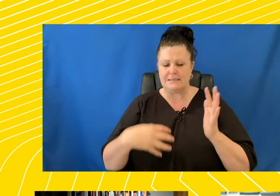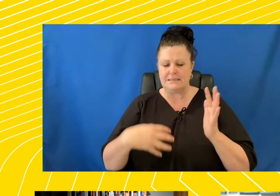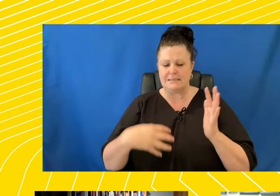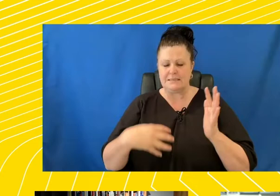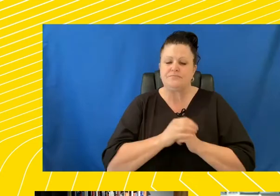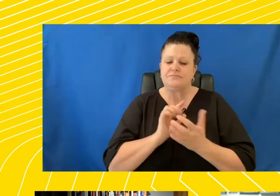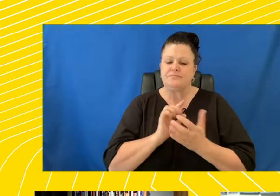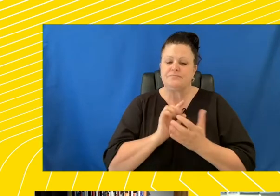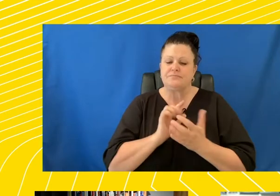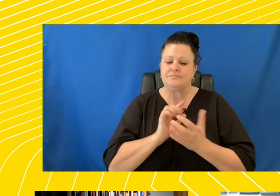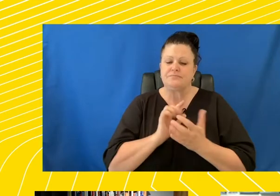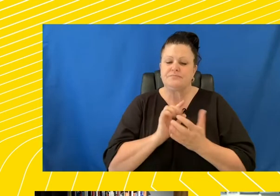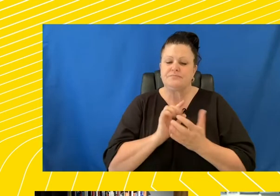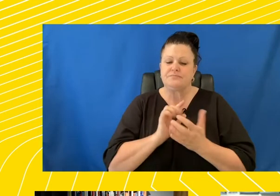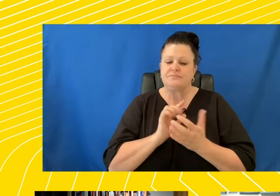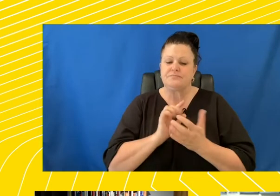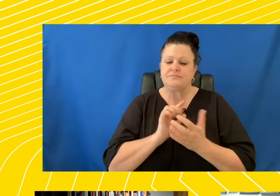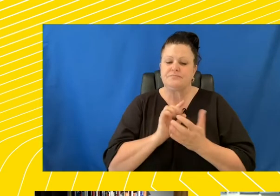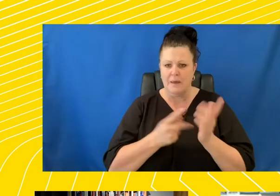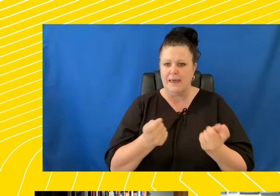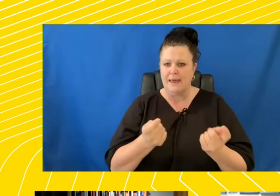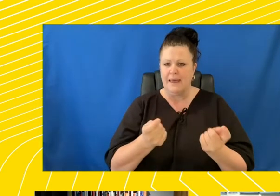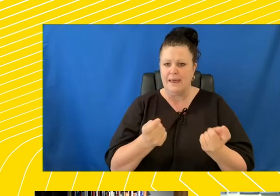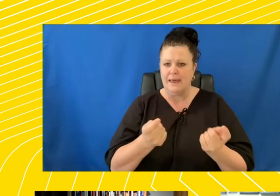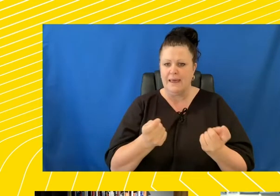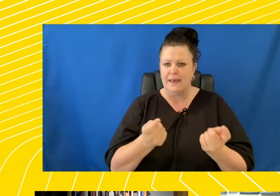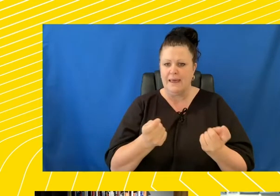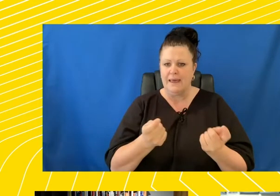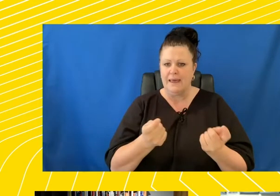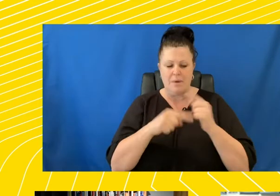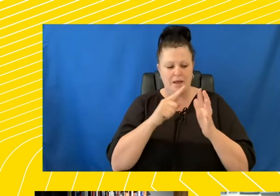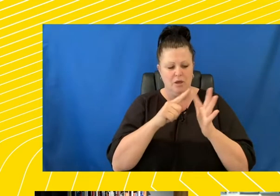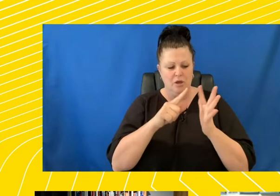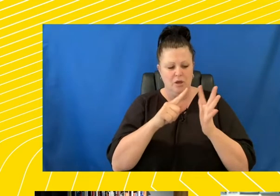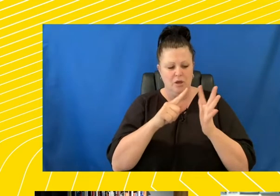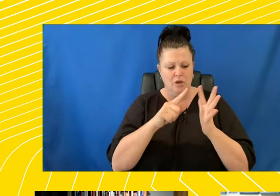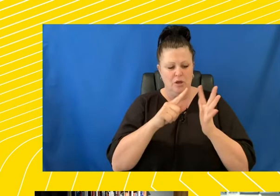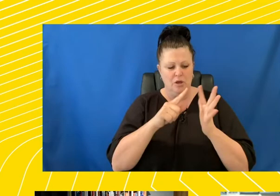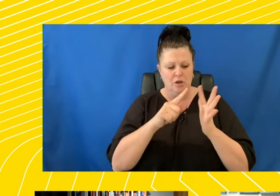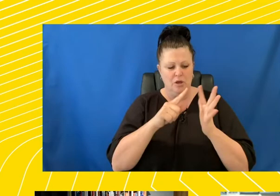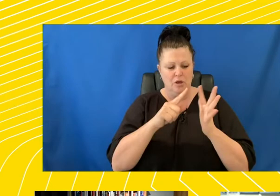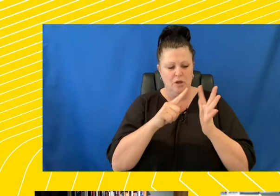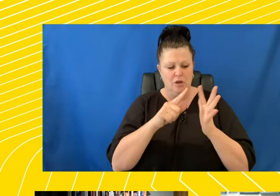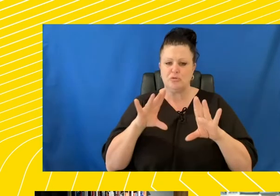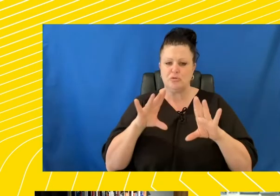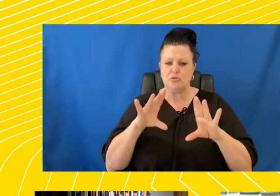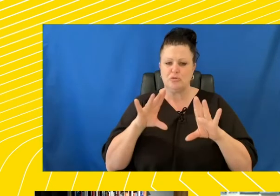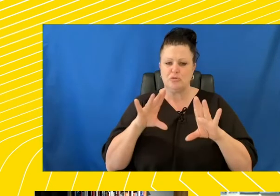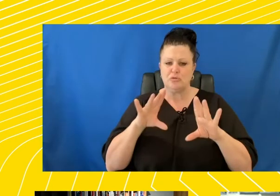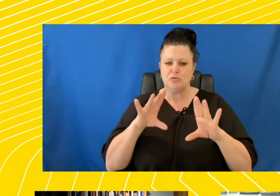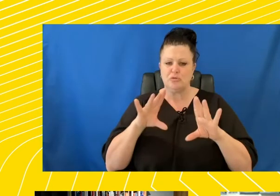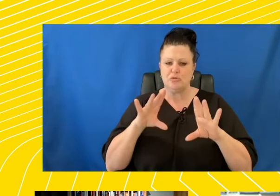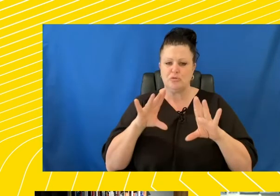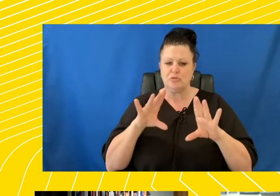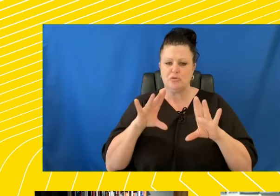9th of November, in fact, Kamen will be talking on eugenics in Australian immigration policy. Kamen,